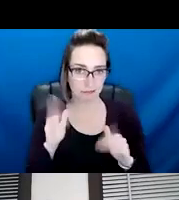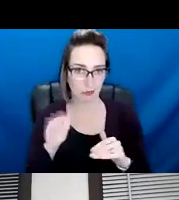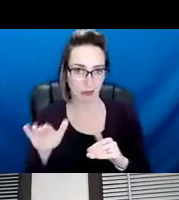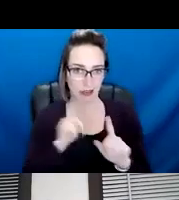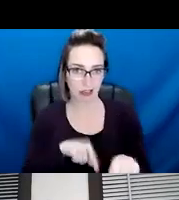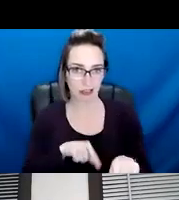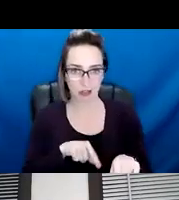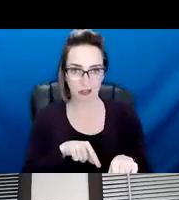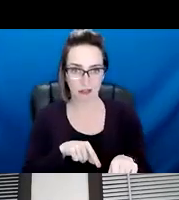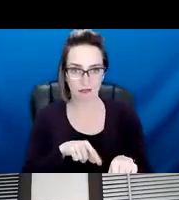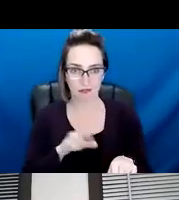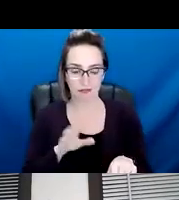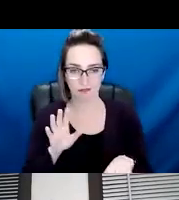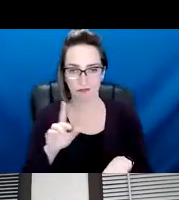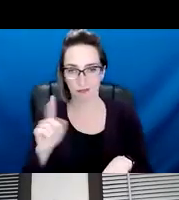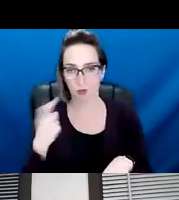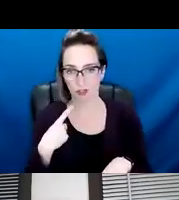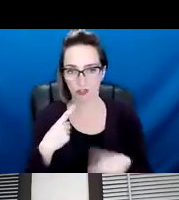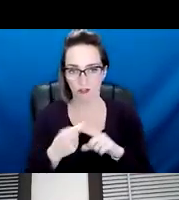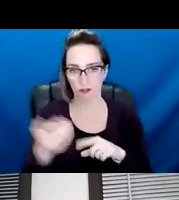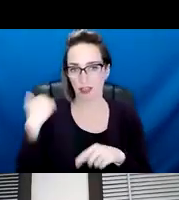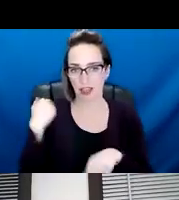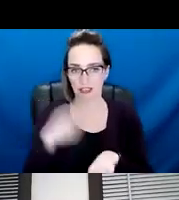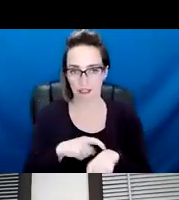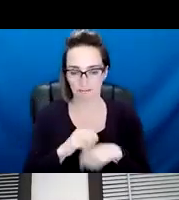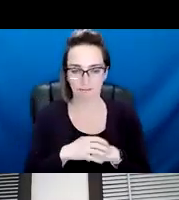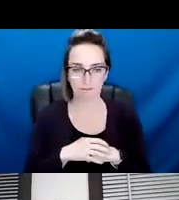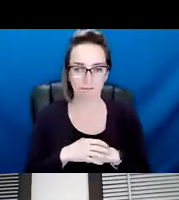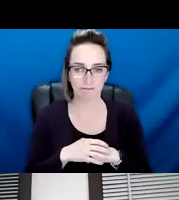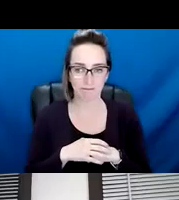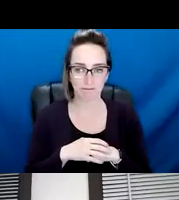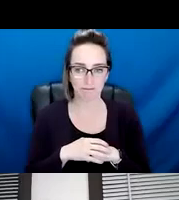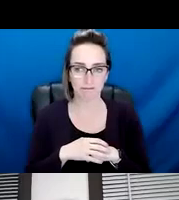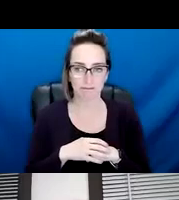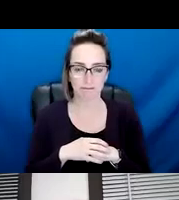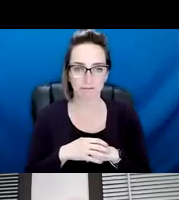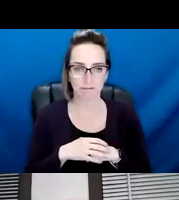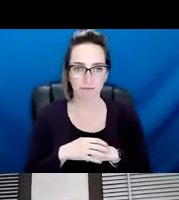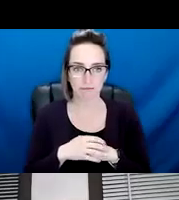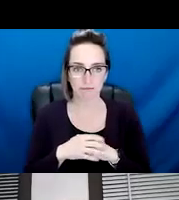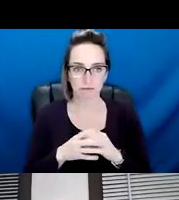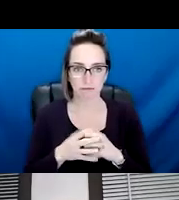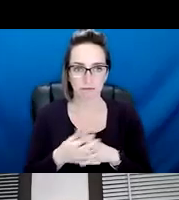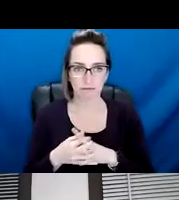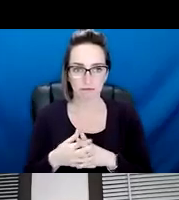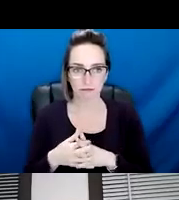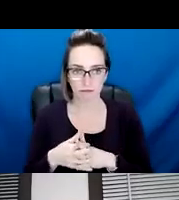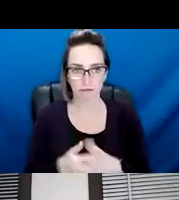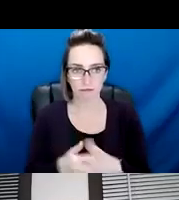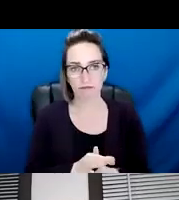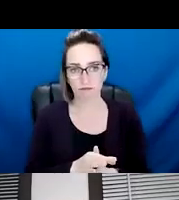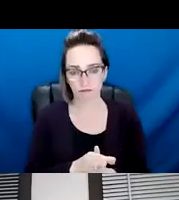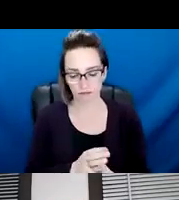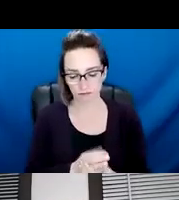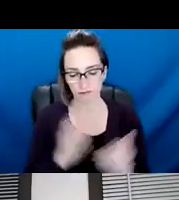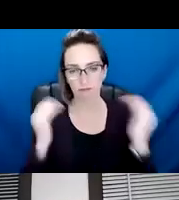um, response to that question a little bit. Um, I'm trying to keep up a little with some of these that are coming in, um, through there. Um, and a